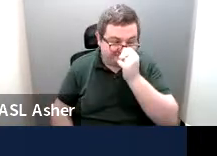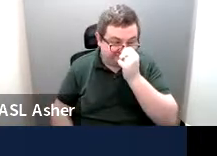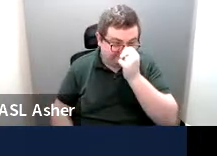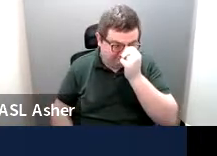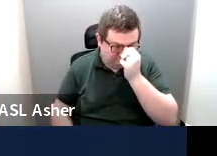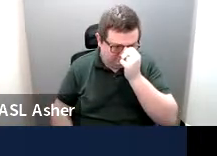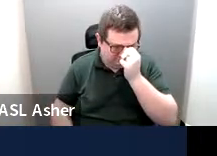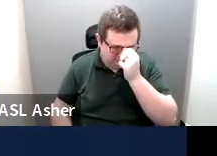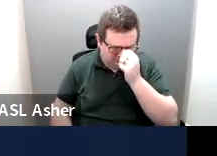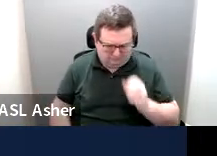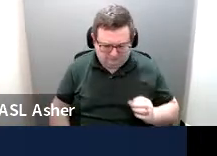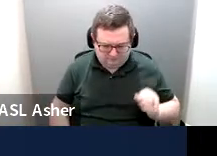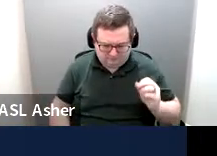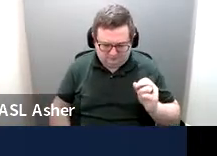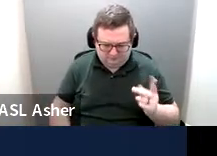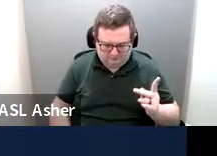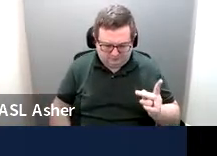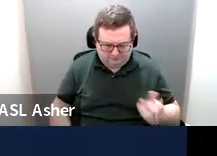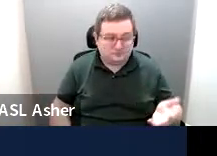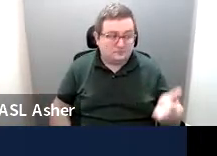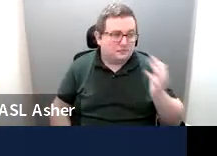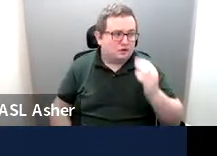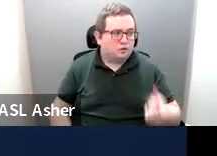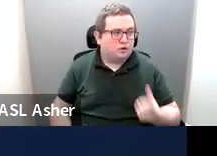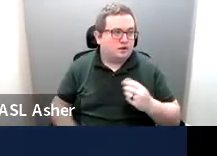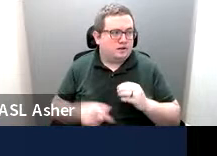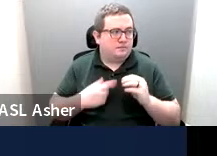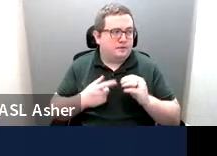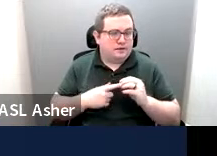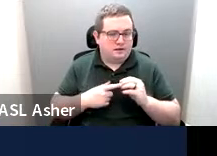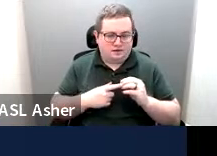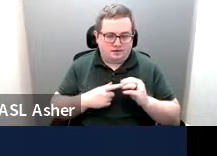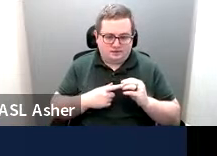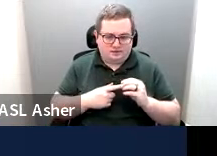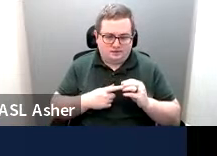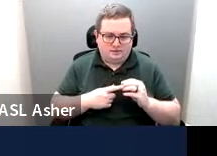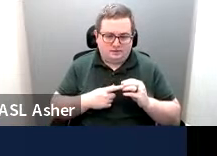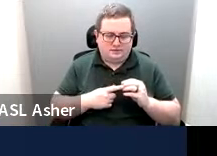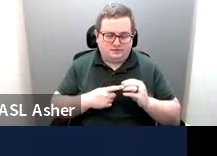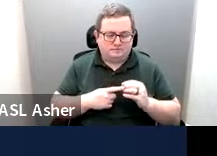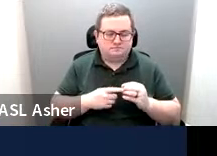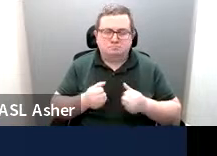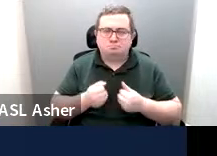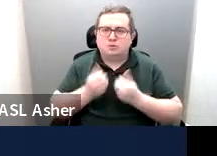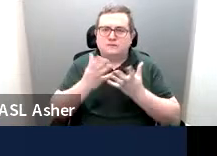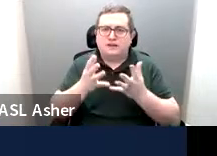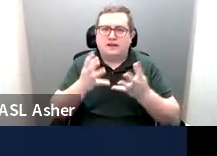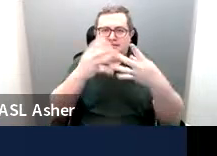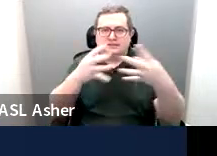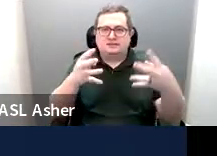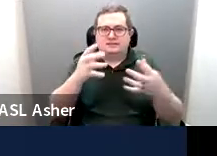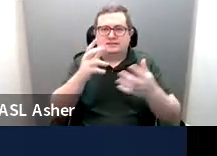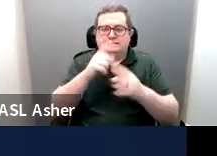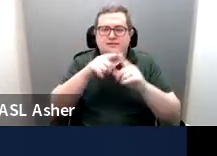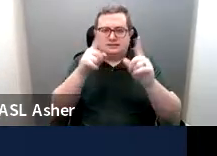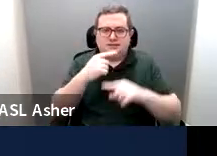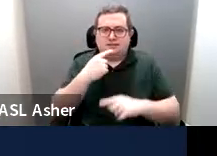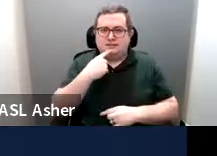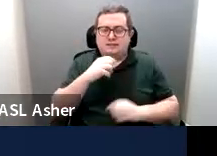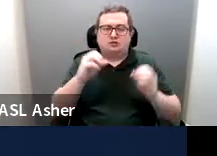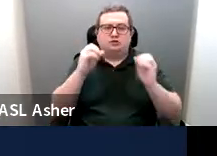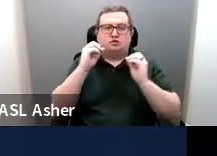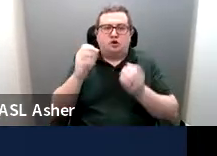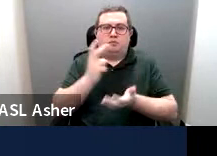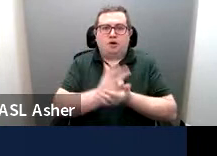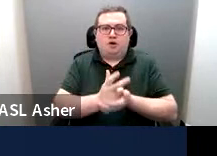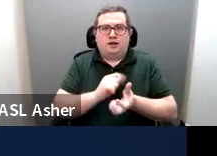Okay. Um, got a question about stenciling or providing a sign stating no parking at the end